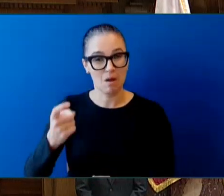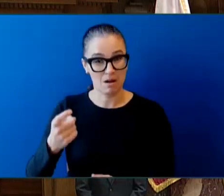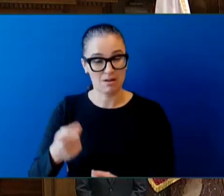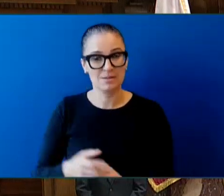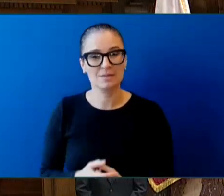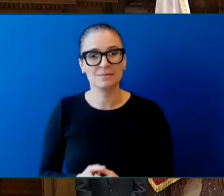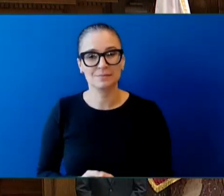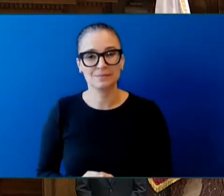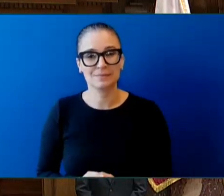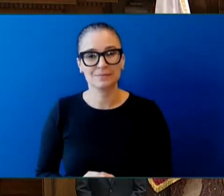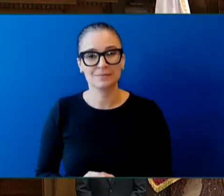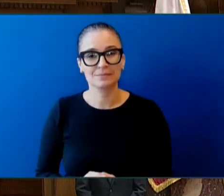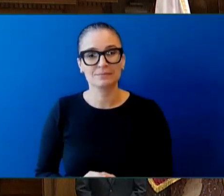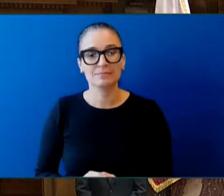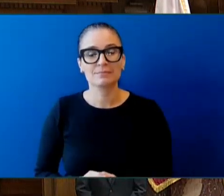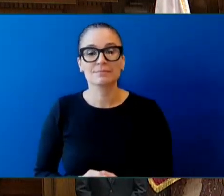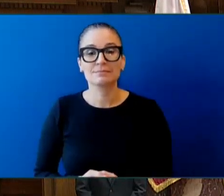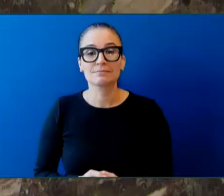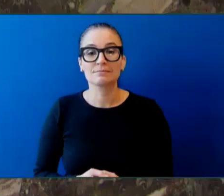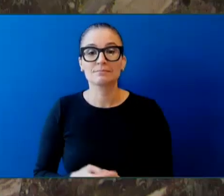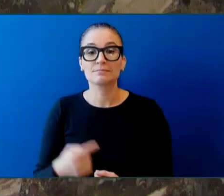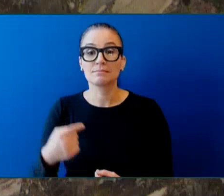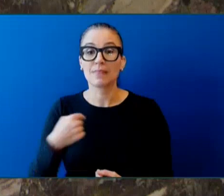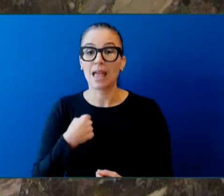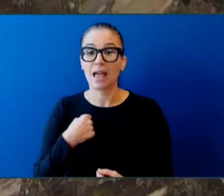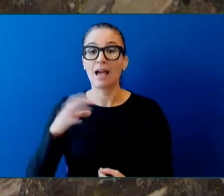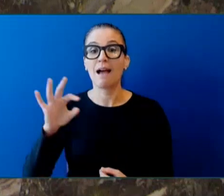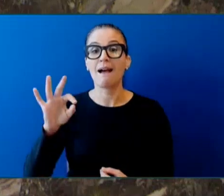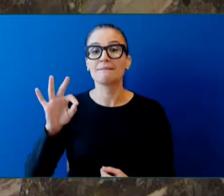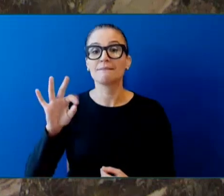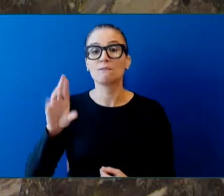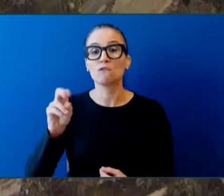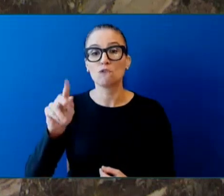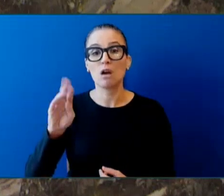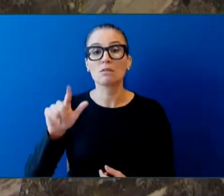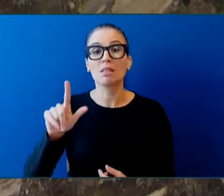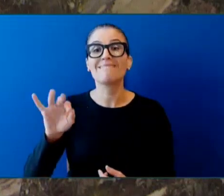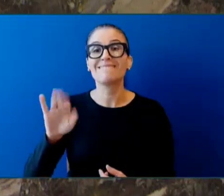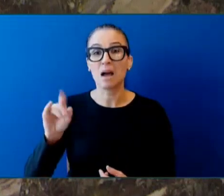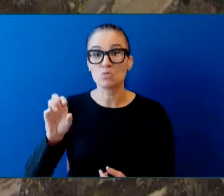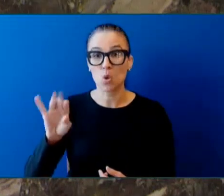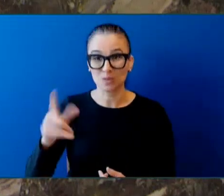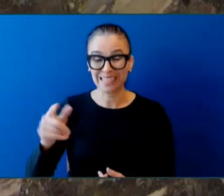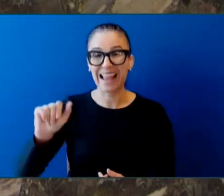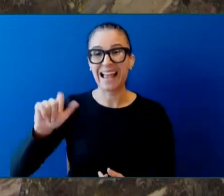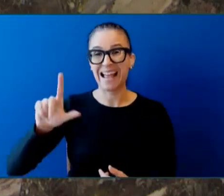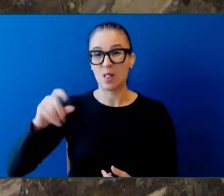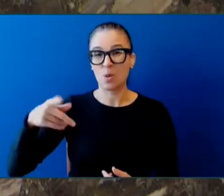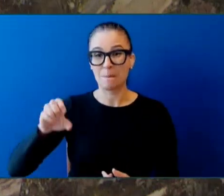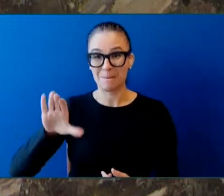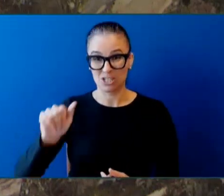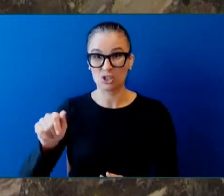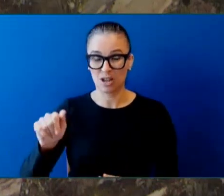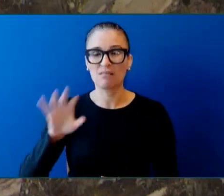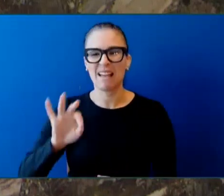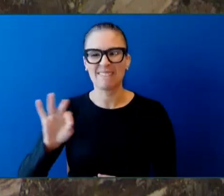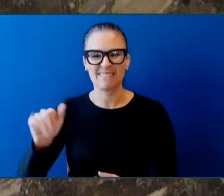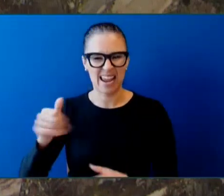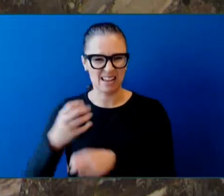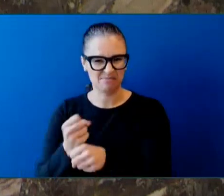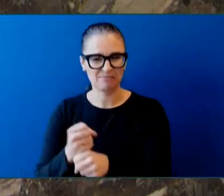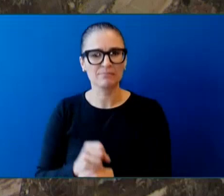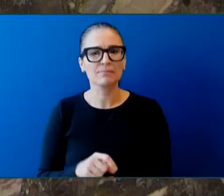fibrosing alopecia. It's known as FFA. It's a relatively new form of balding that was first